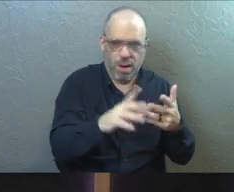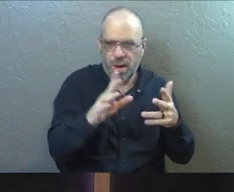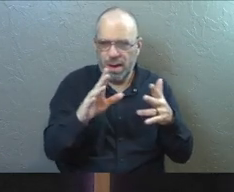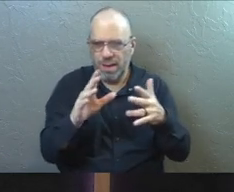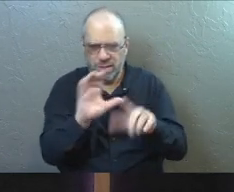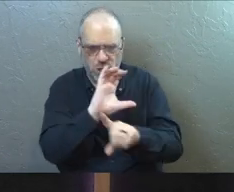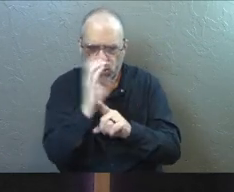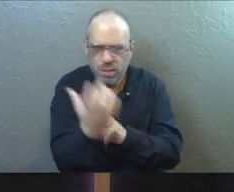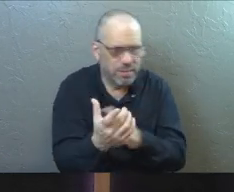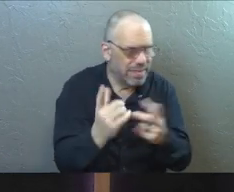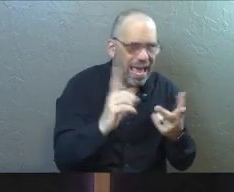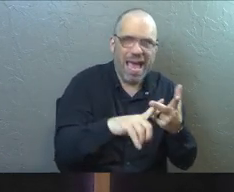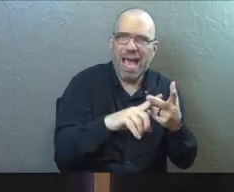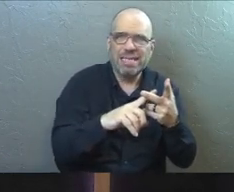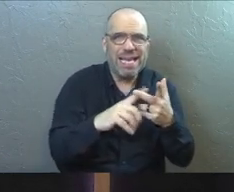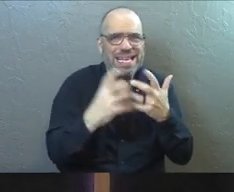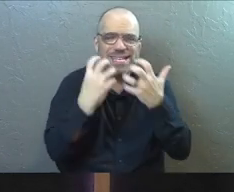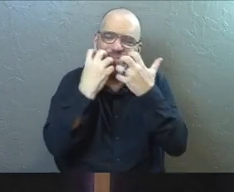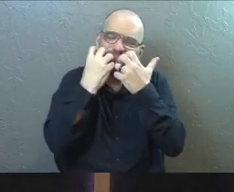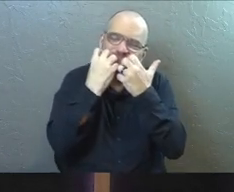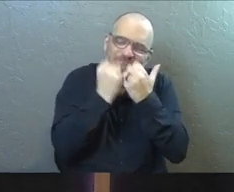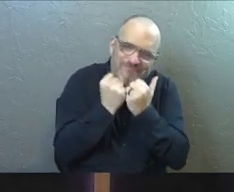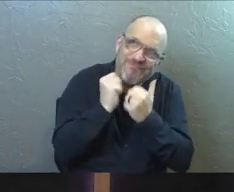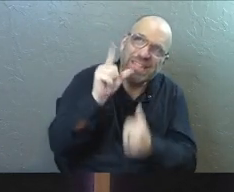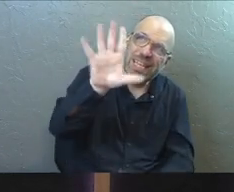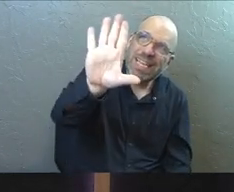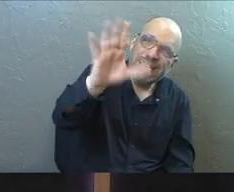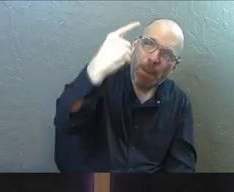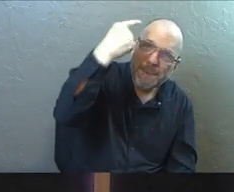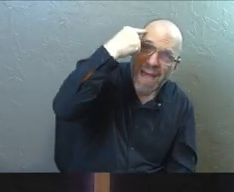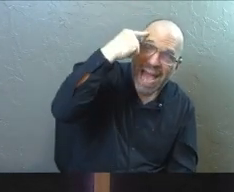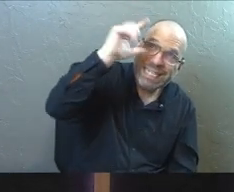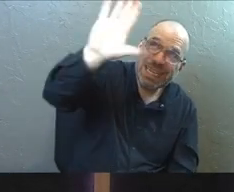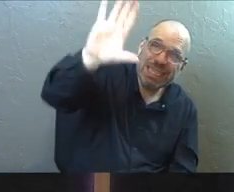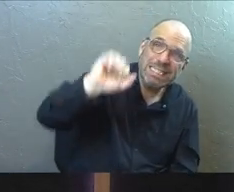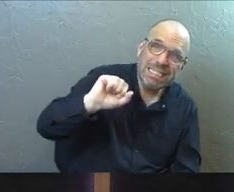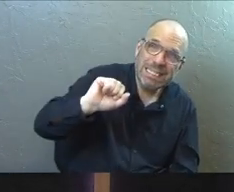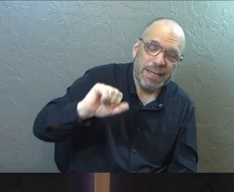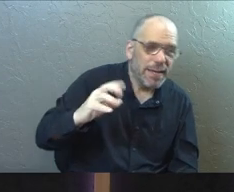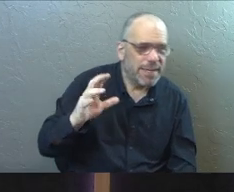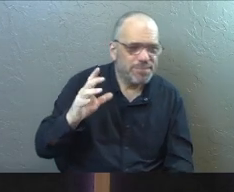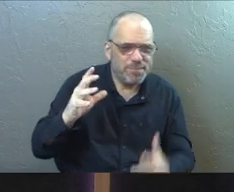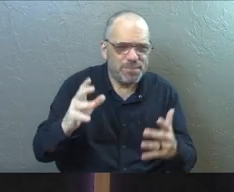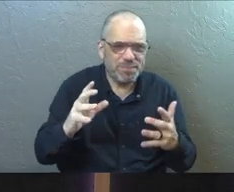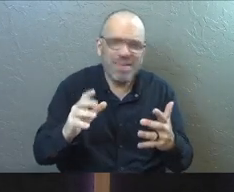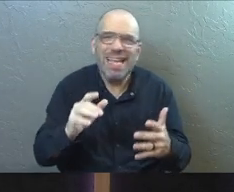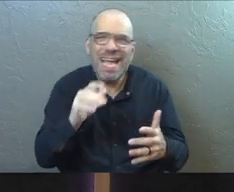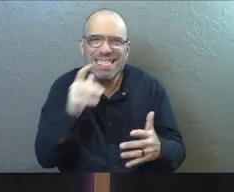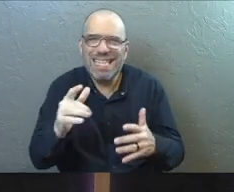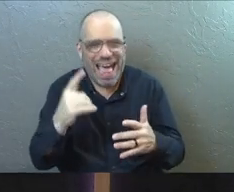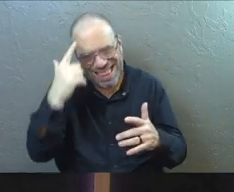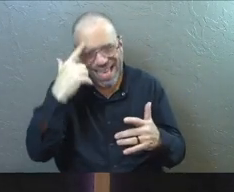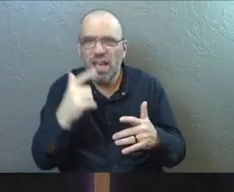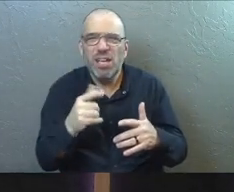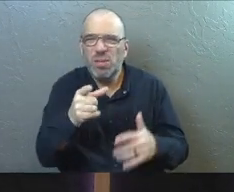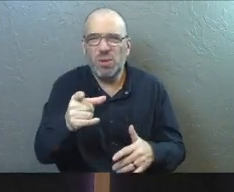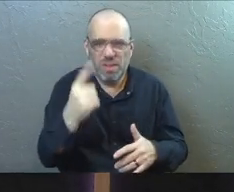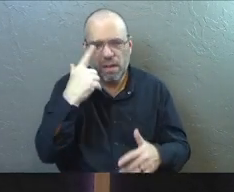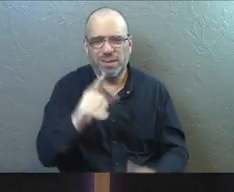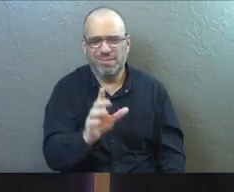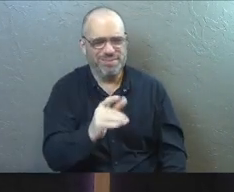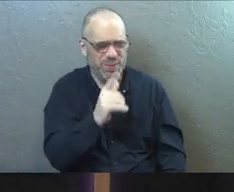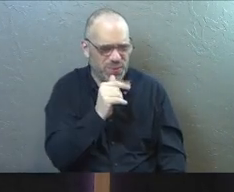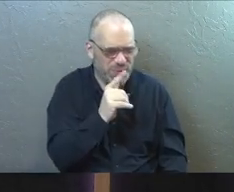the circumstances, it is precious in the mind of God. Right? It is not an afterthought. You are not an